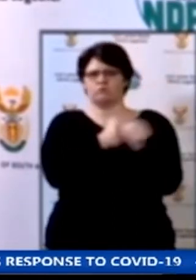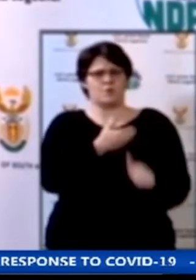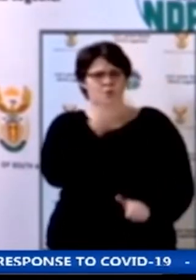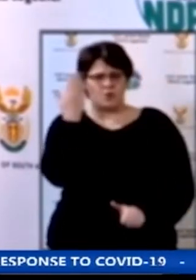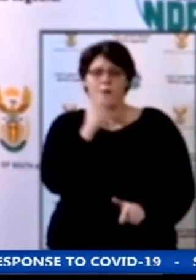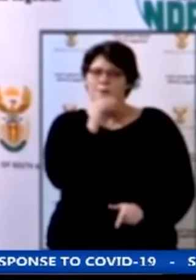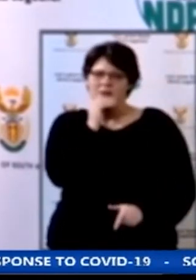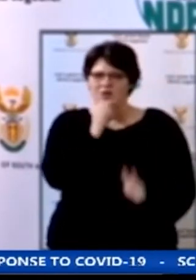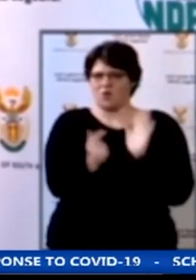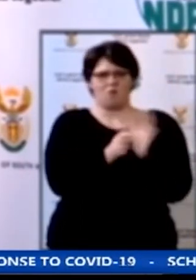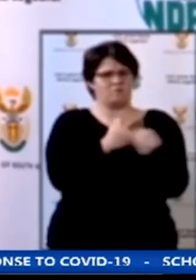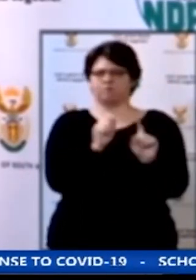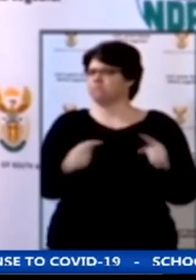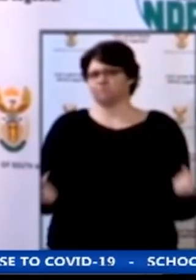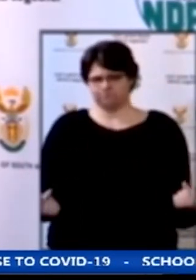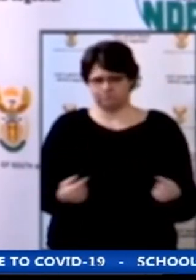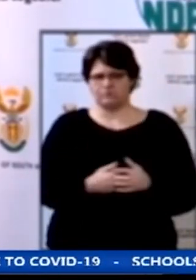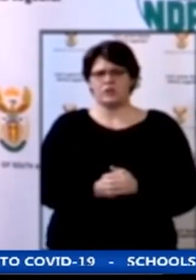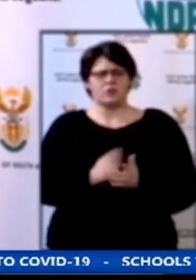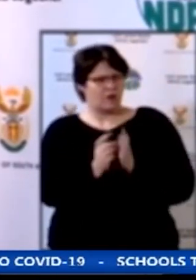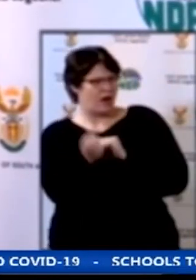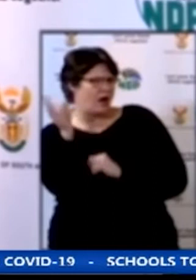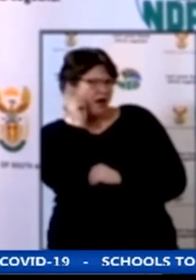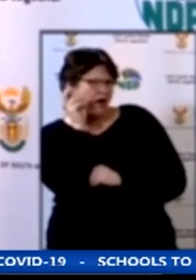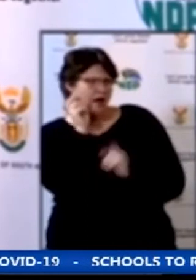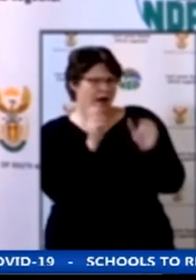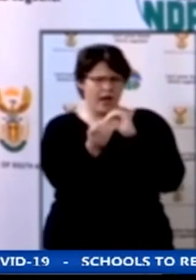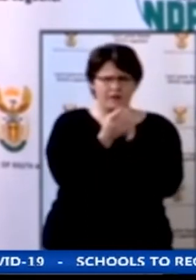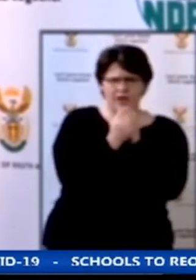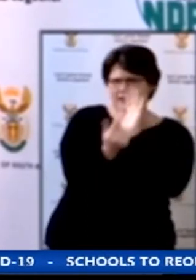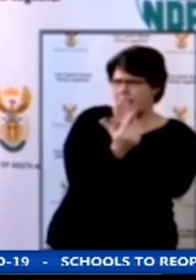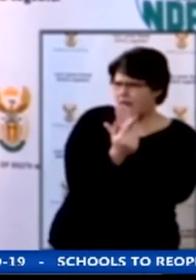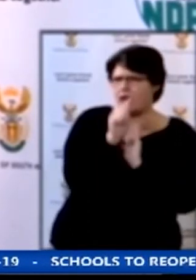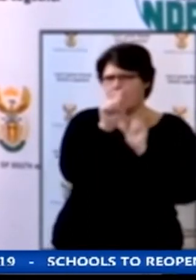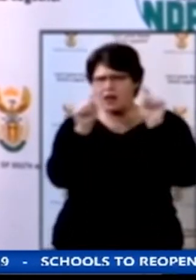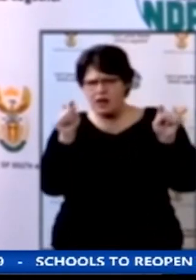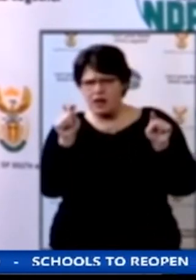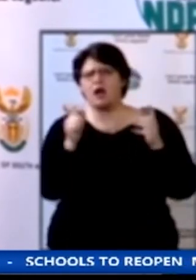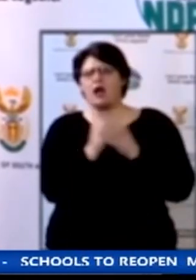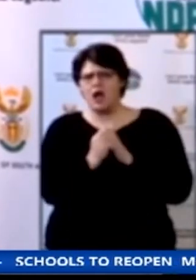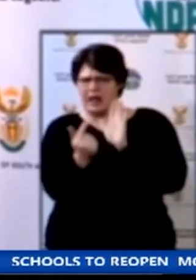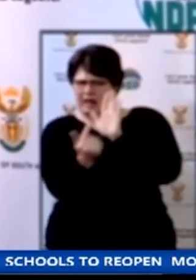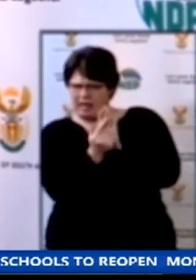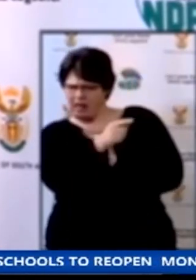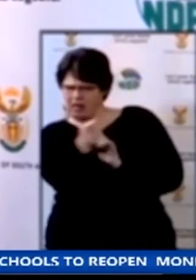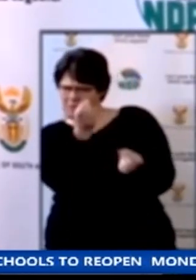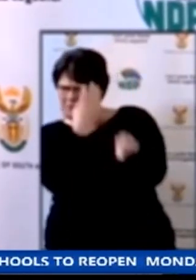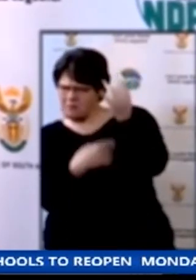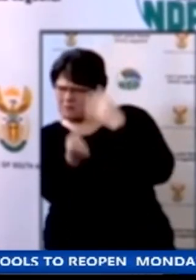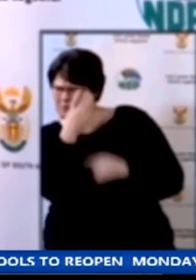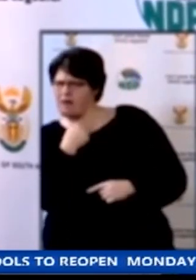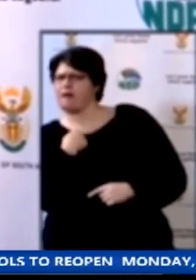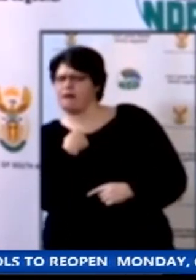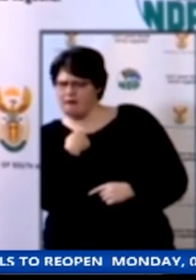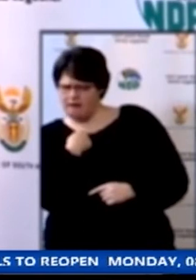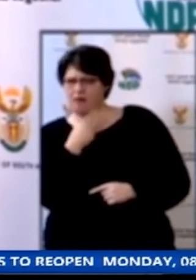after obtaining legal advice and listening to numerous commands made by members of the legal fraternity in reaction